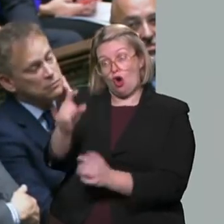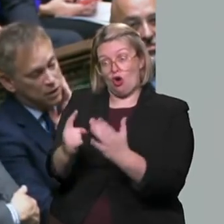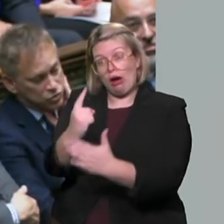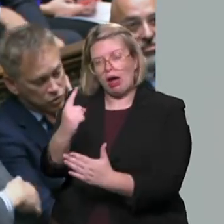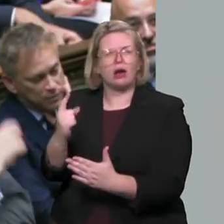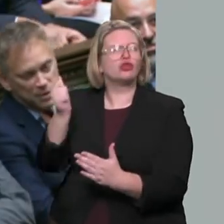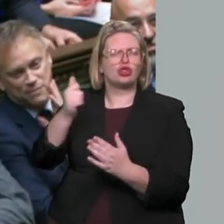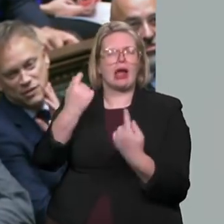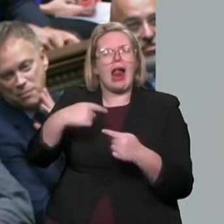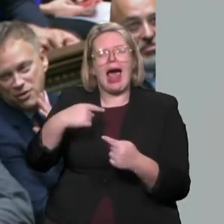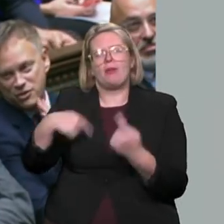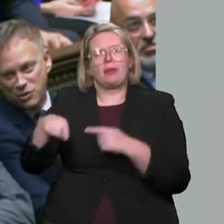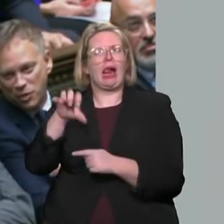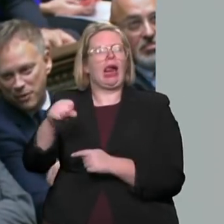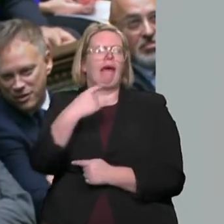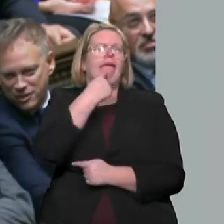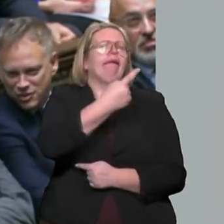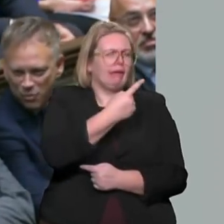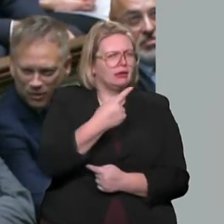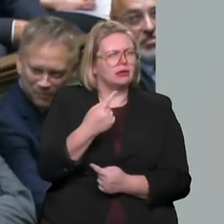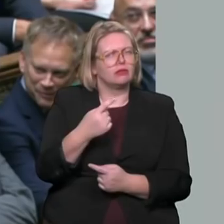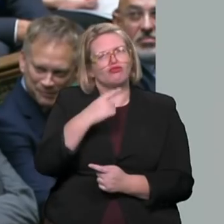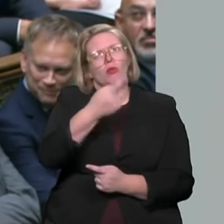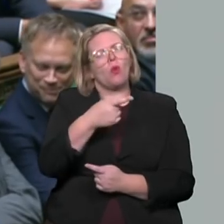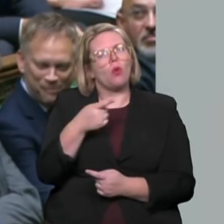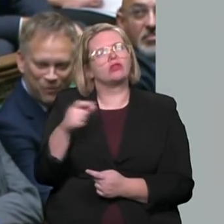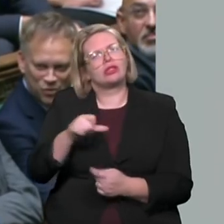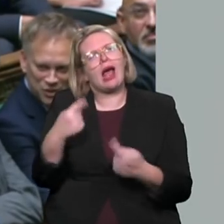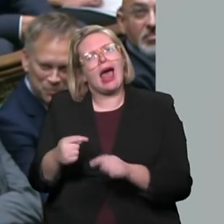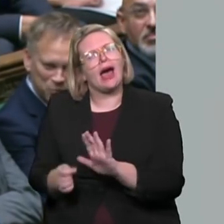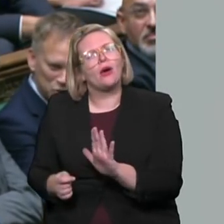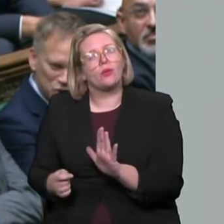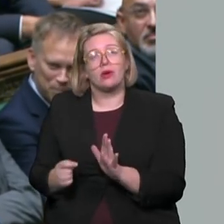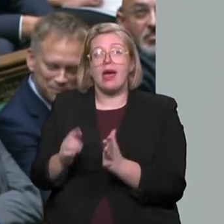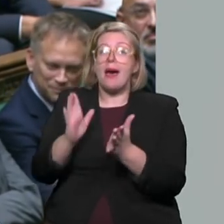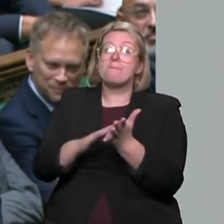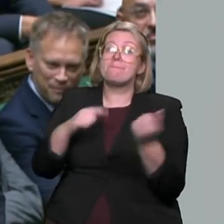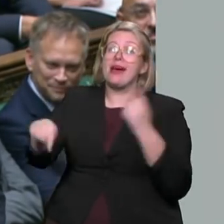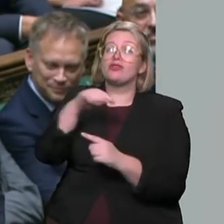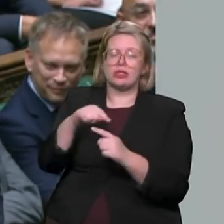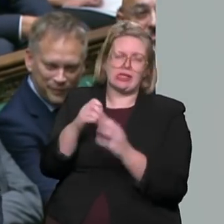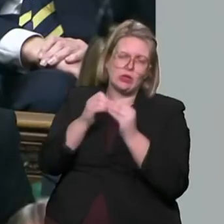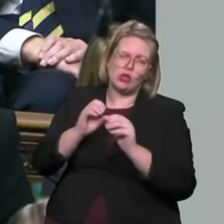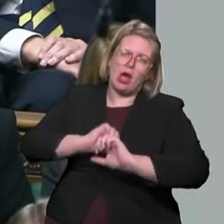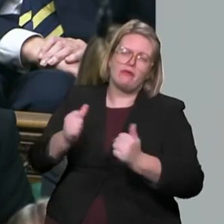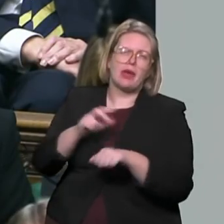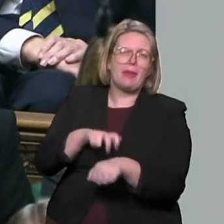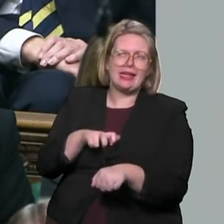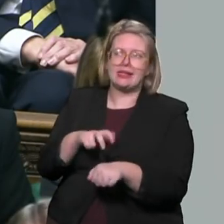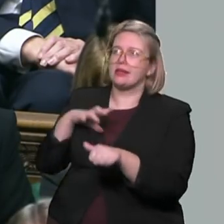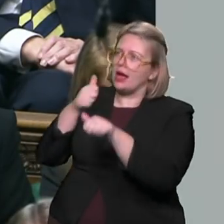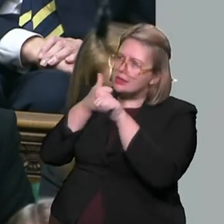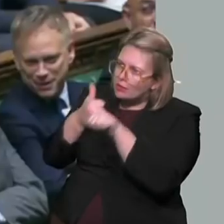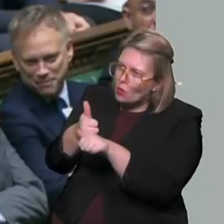of course, in the police. I do believe that the people of Greater Manchester deserve better. I support and agree with what